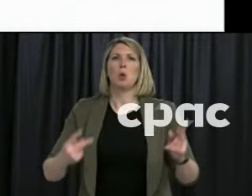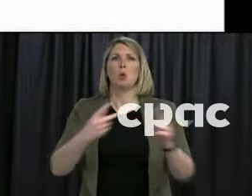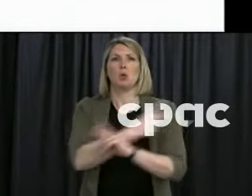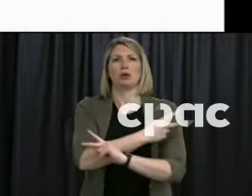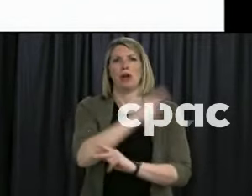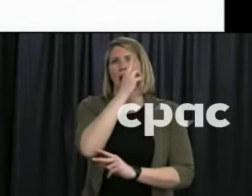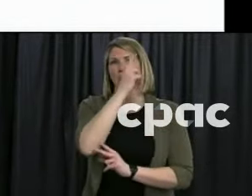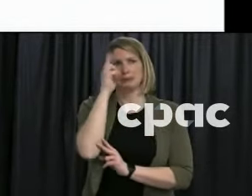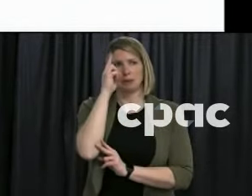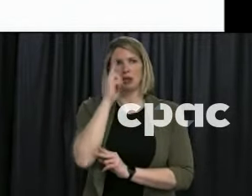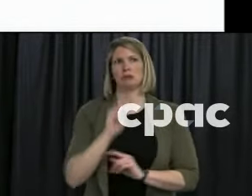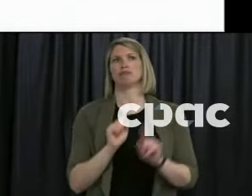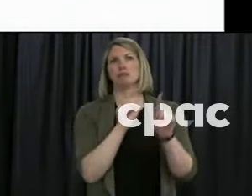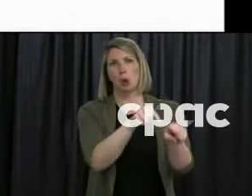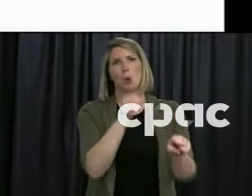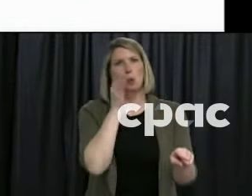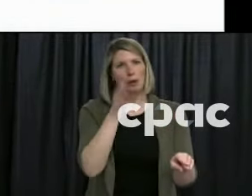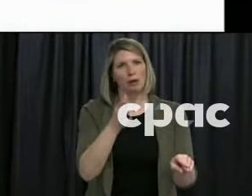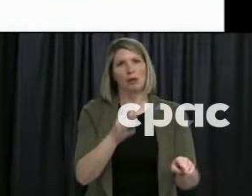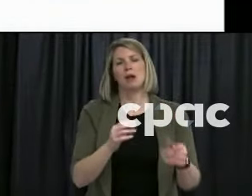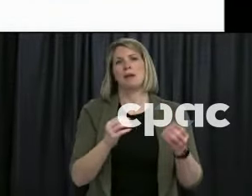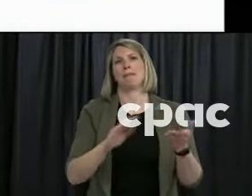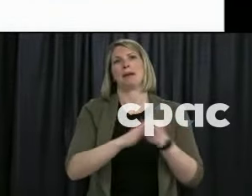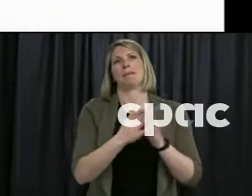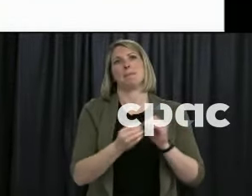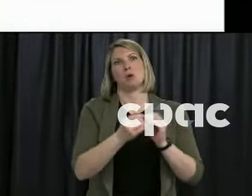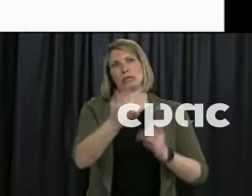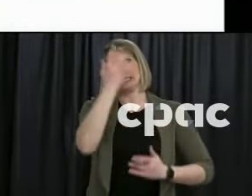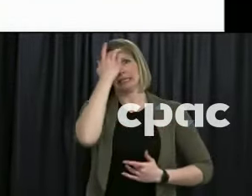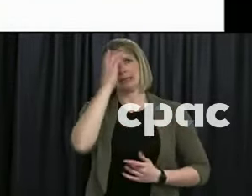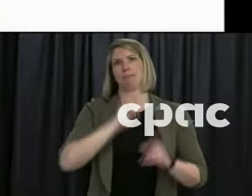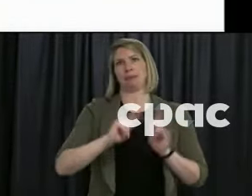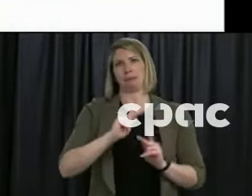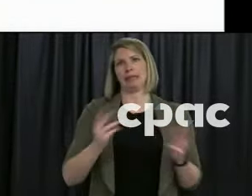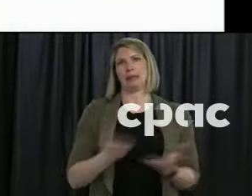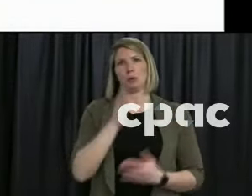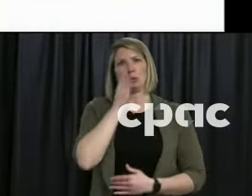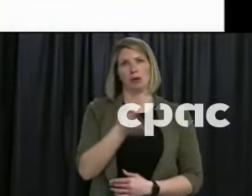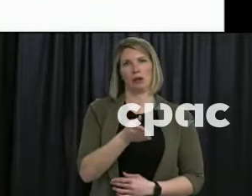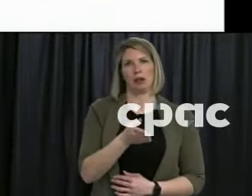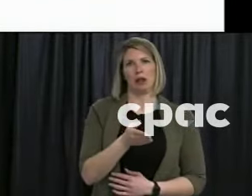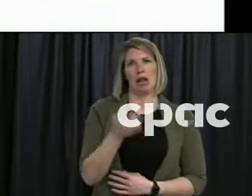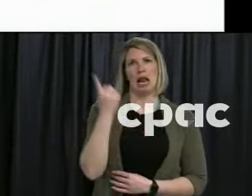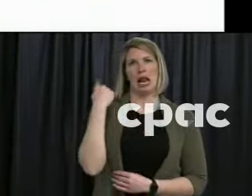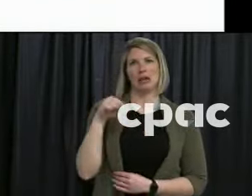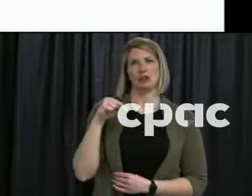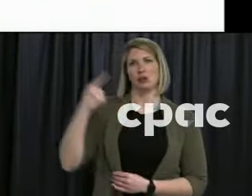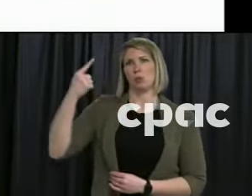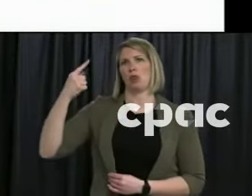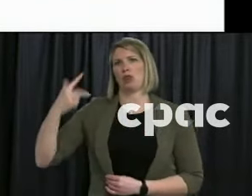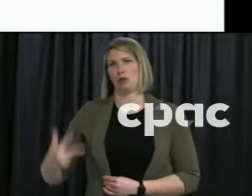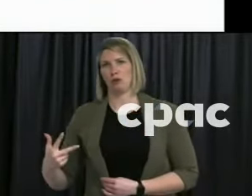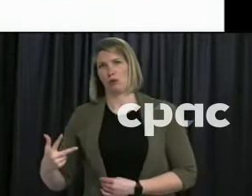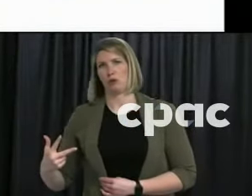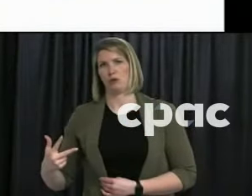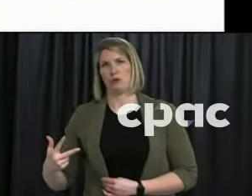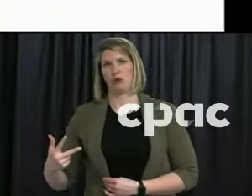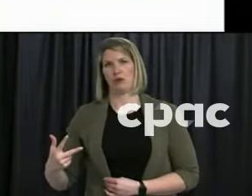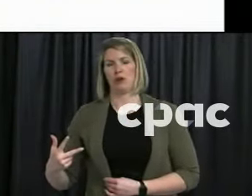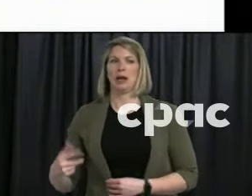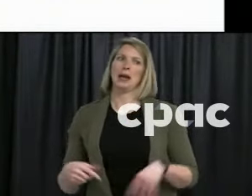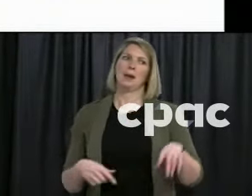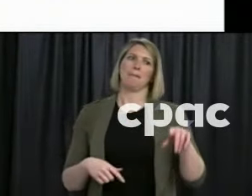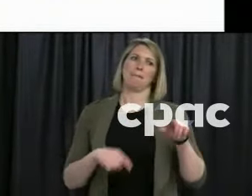So this is my last slide and to make this point of what is the potential impact of the